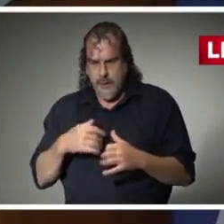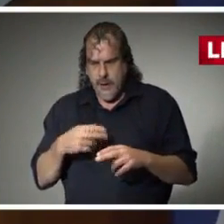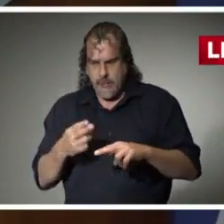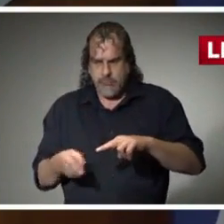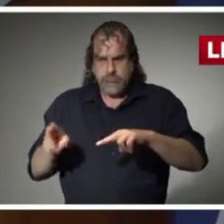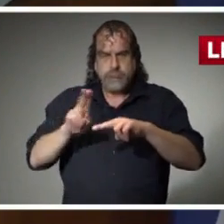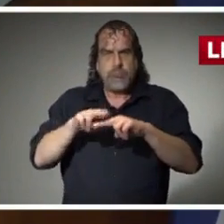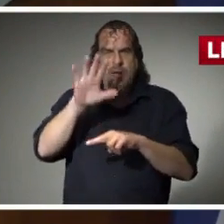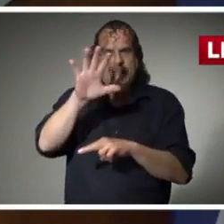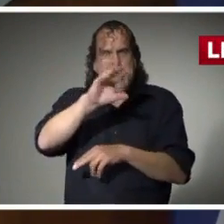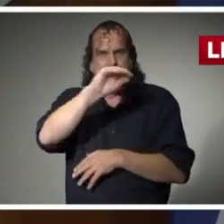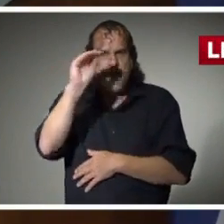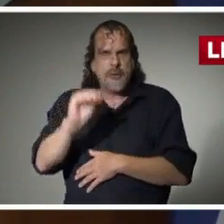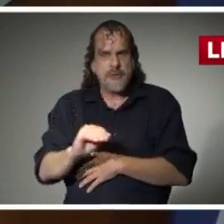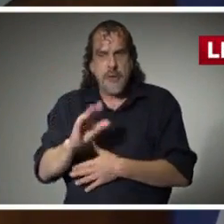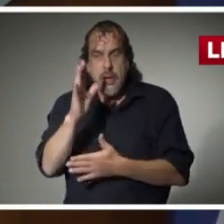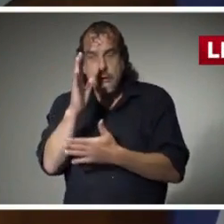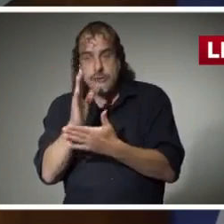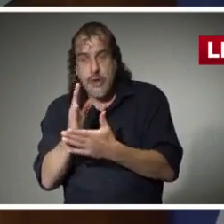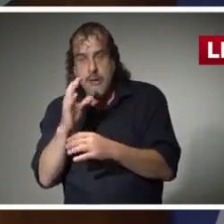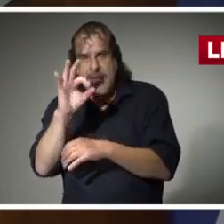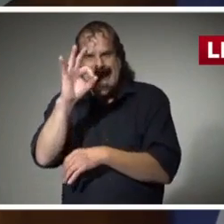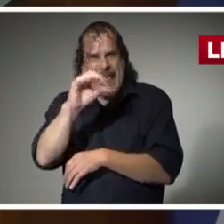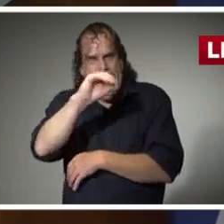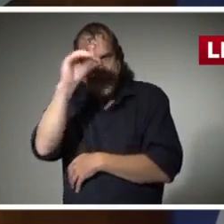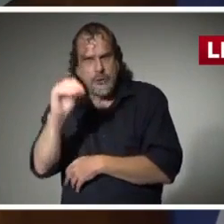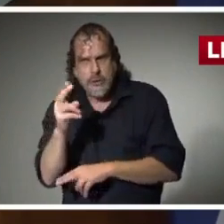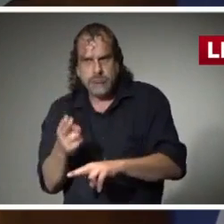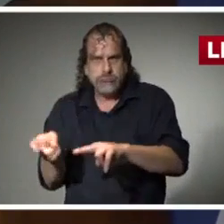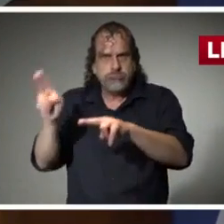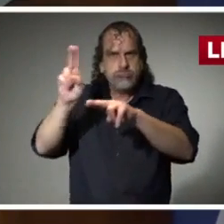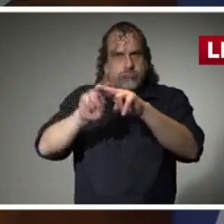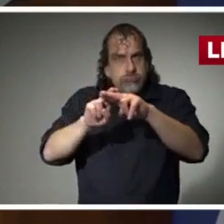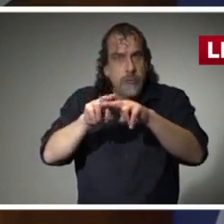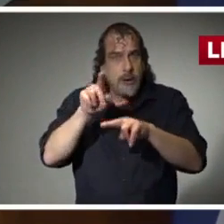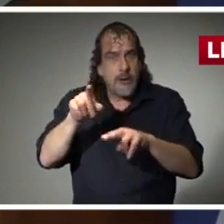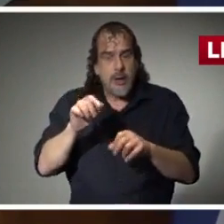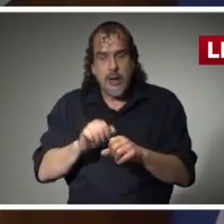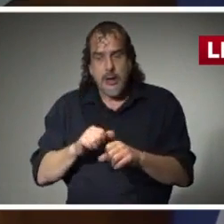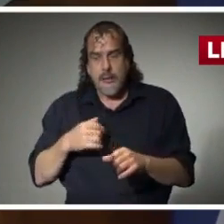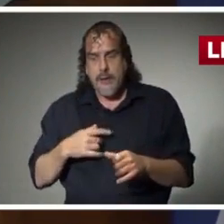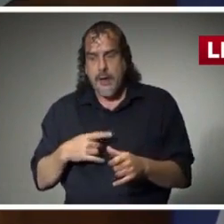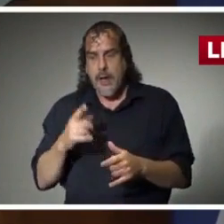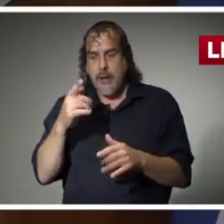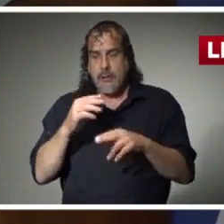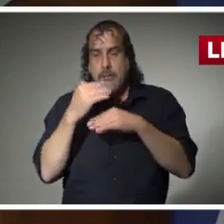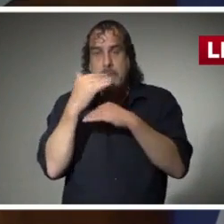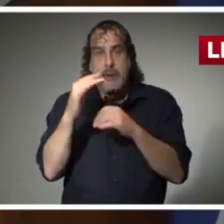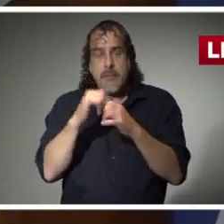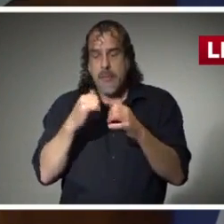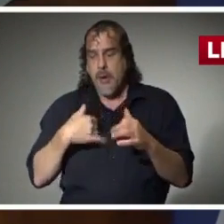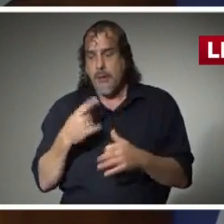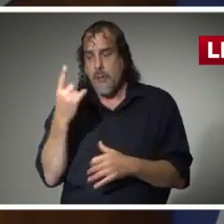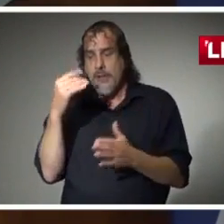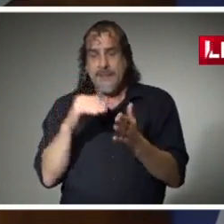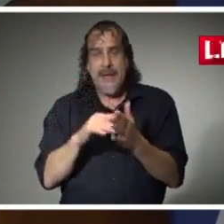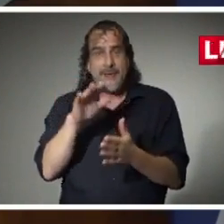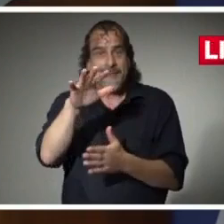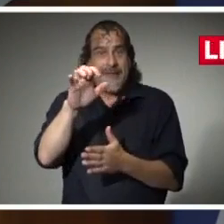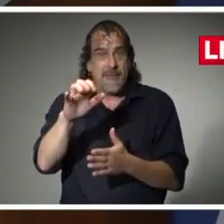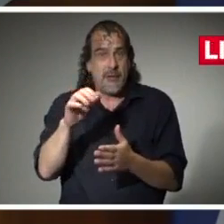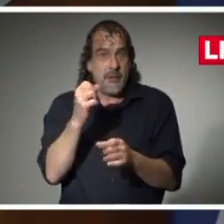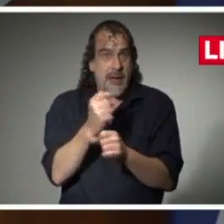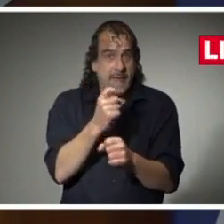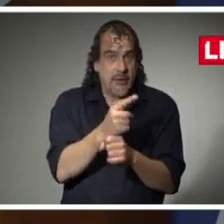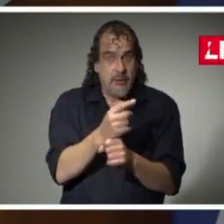percent. And some got nine percent. They got a minimum of fifteen hundred dollars a year. And some got twice